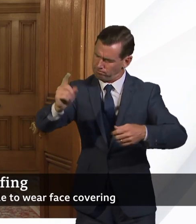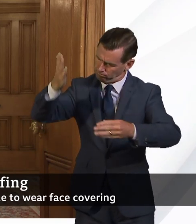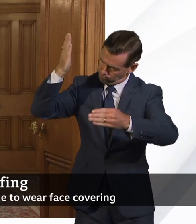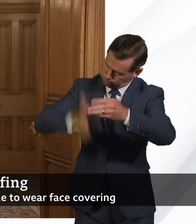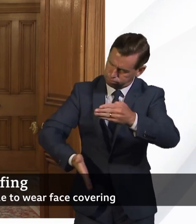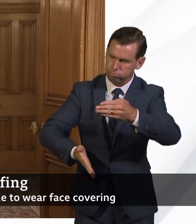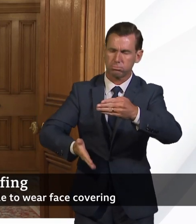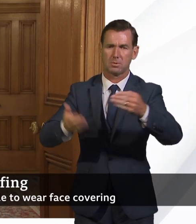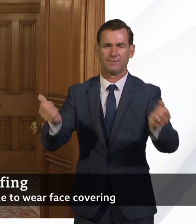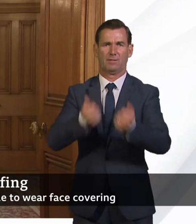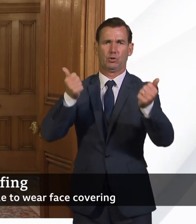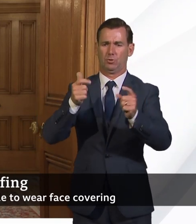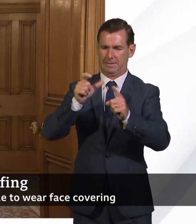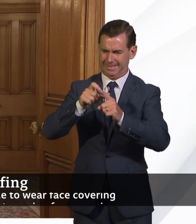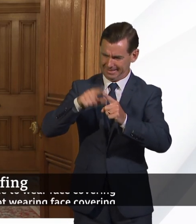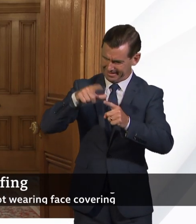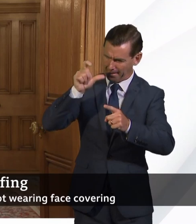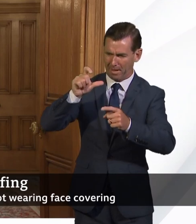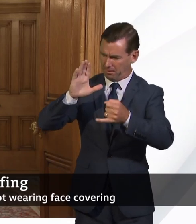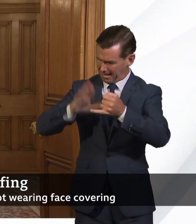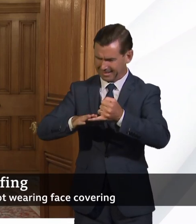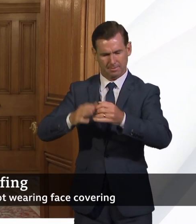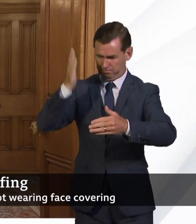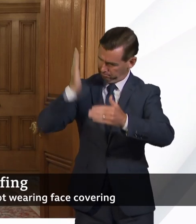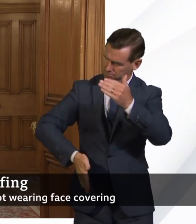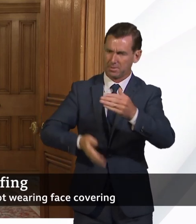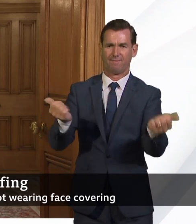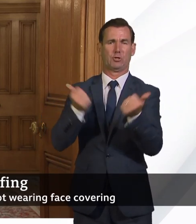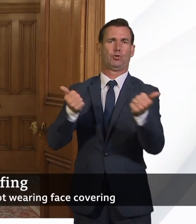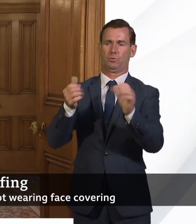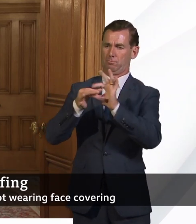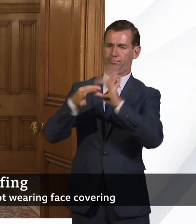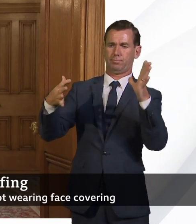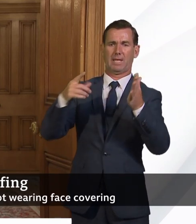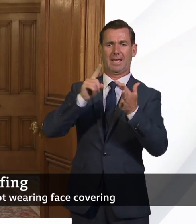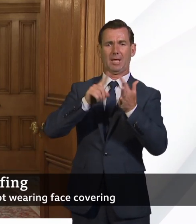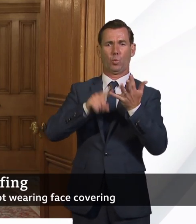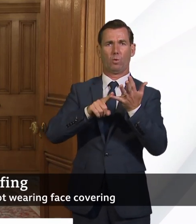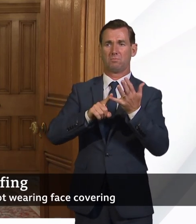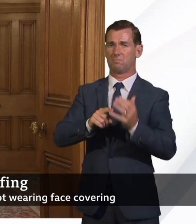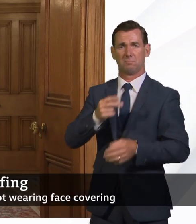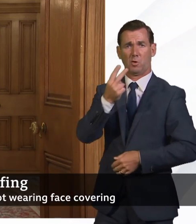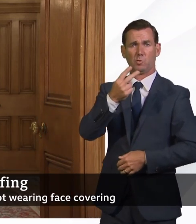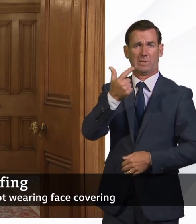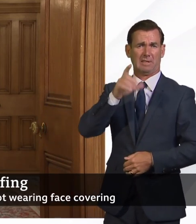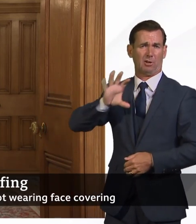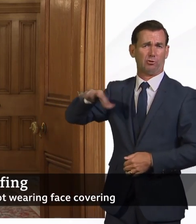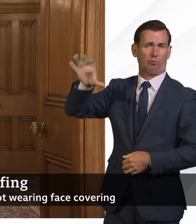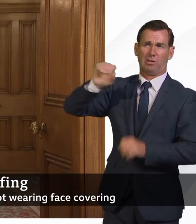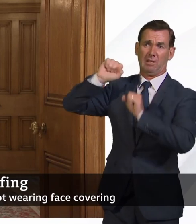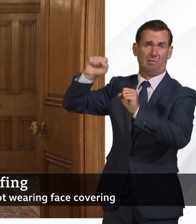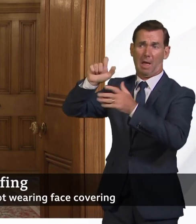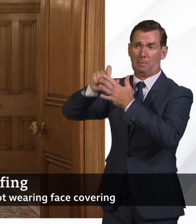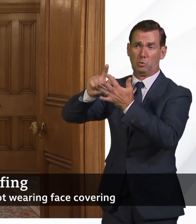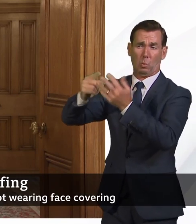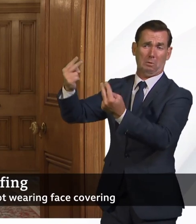the case. The transition period will end at the end of this year. Now, what 27 countries in the EU do on their side is their business.